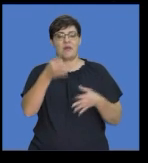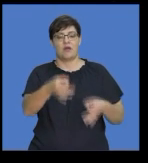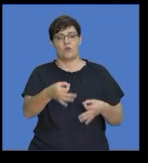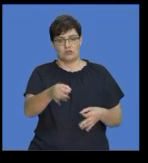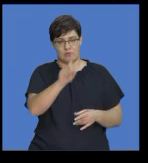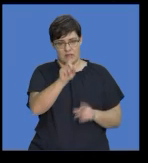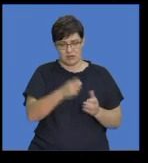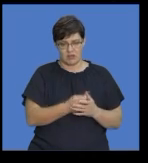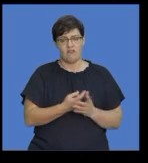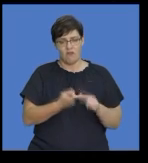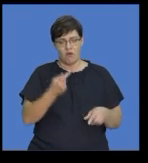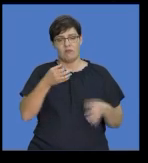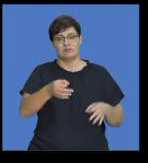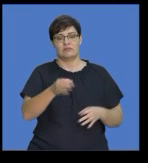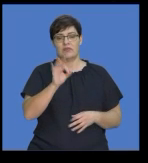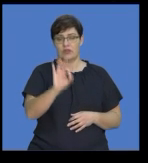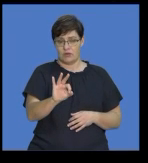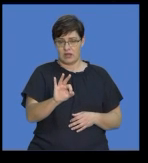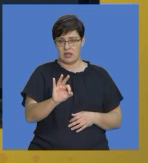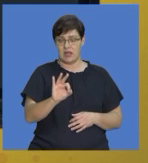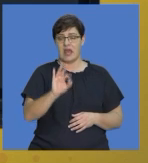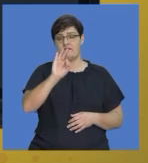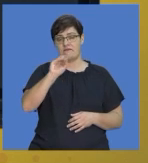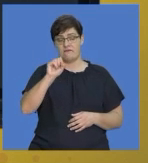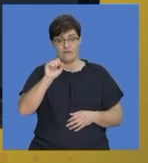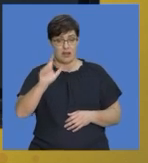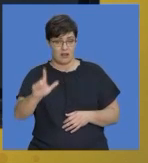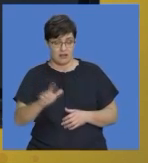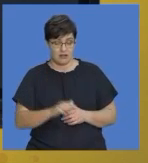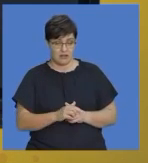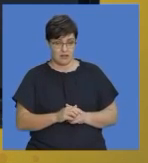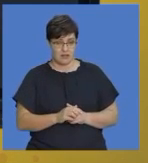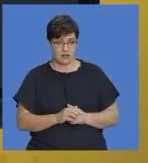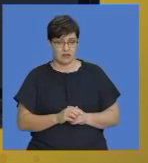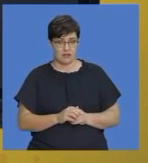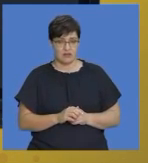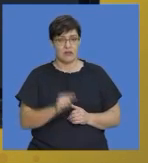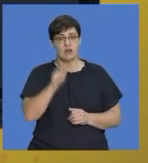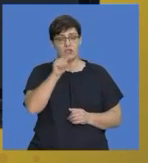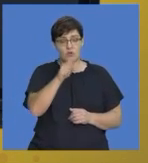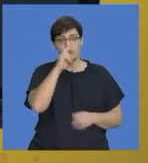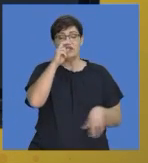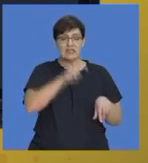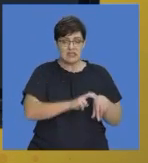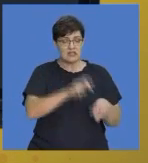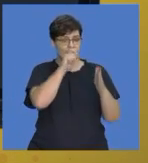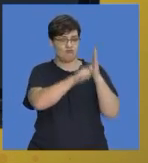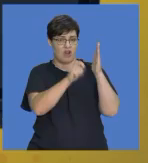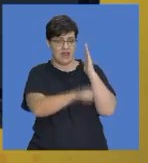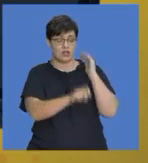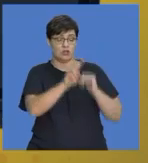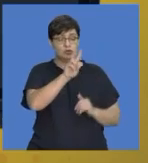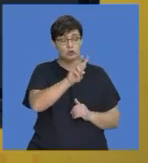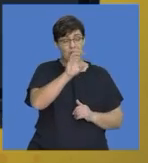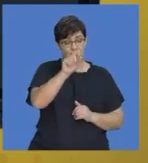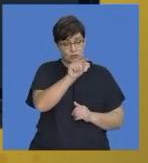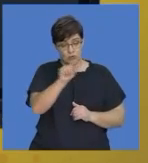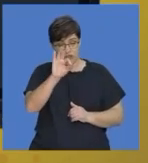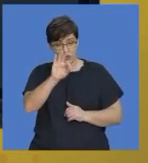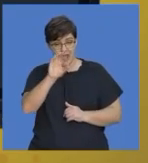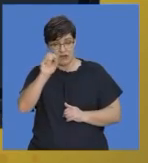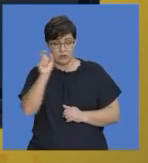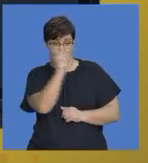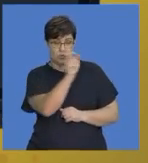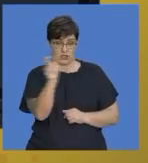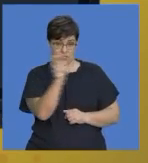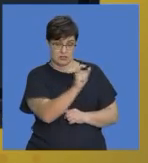had for paper three English first additional language, where you have to write an essay of 250 to 300 words in